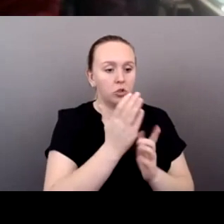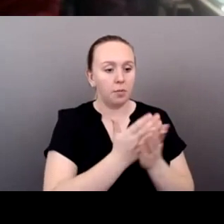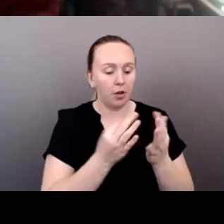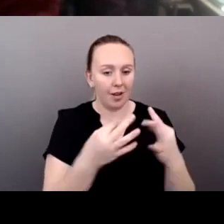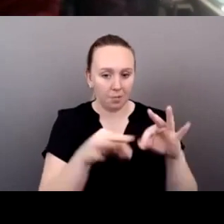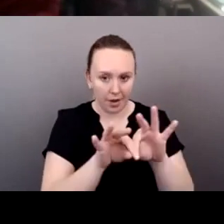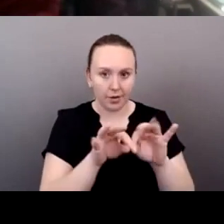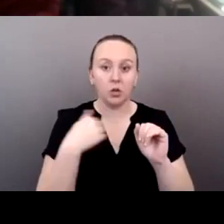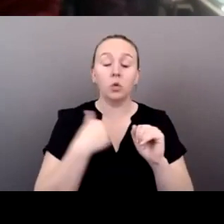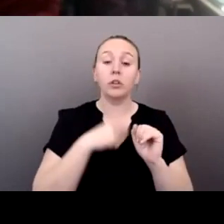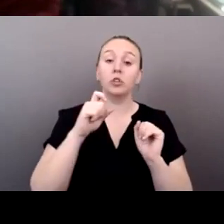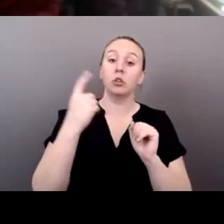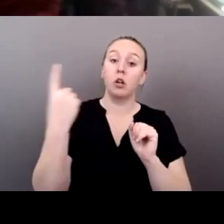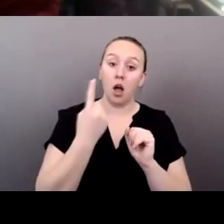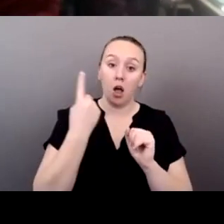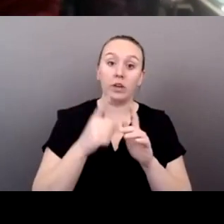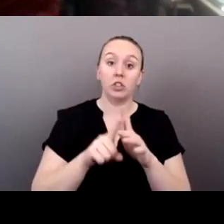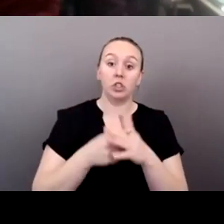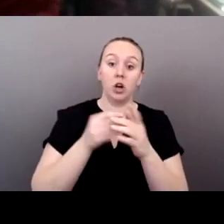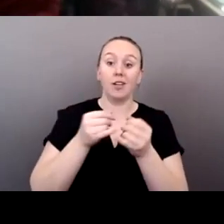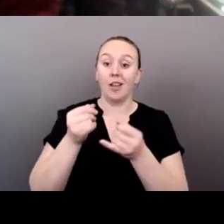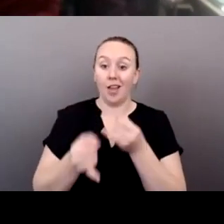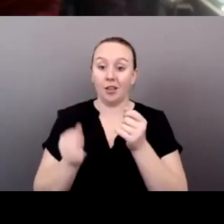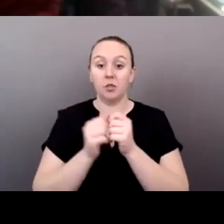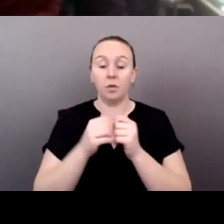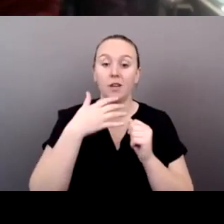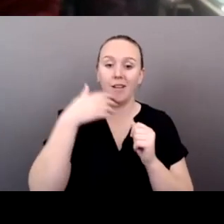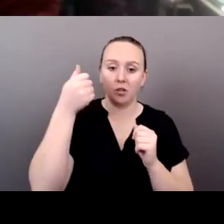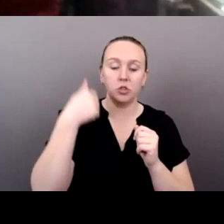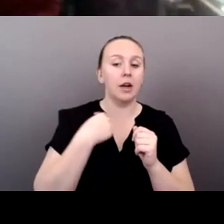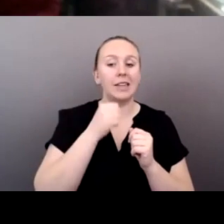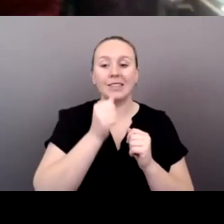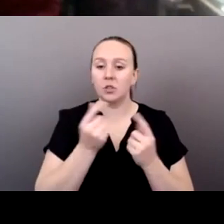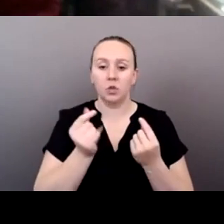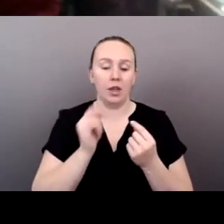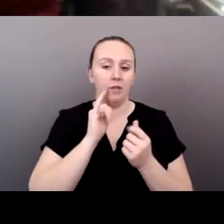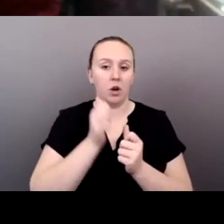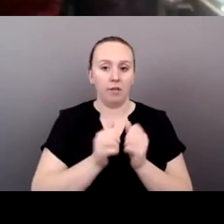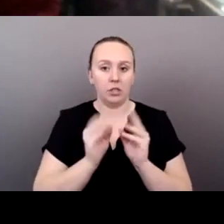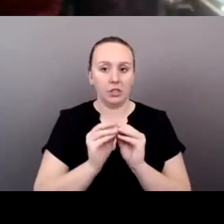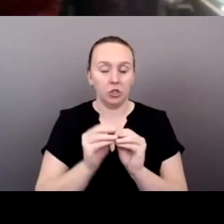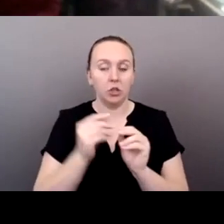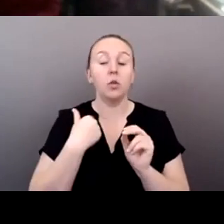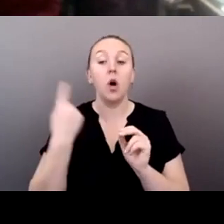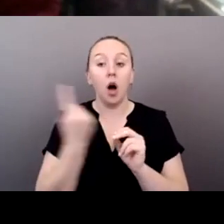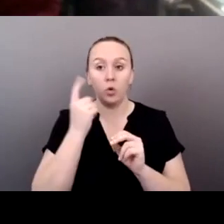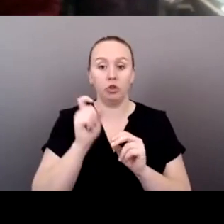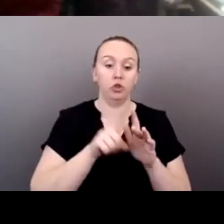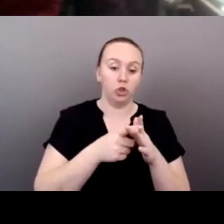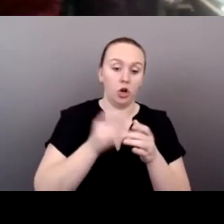we should always be starting and ending with an elder, but I didn't do that for every single session. We should always start and end with prayers or, um,